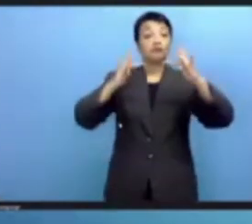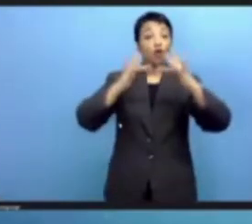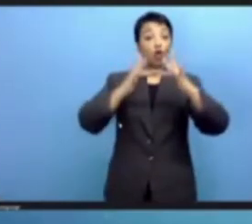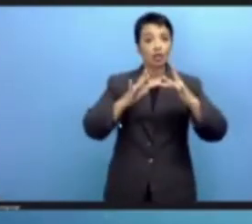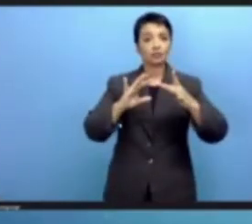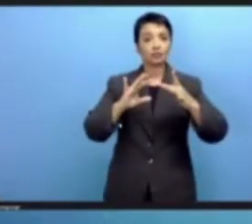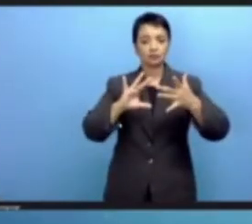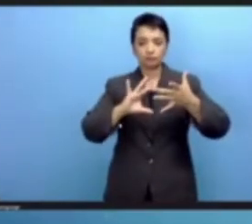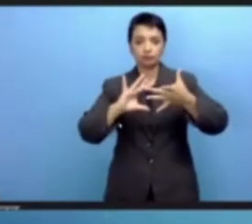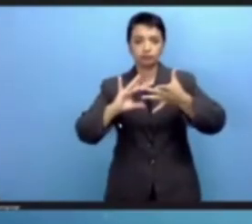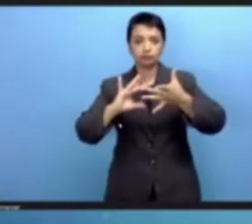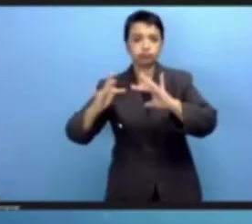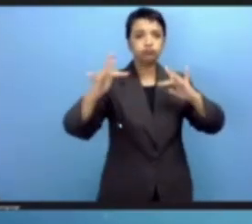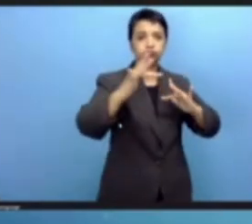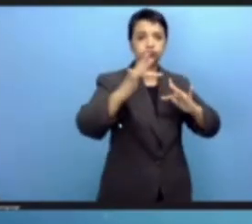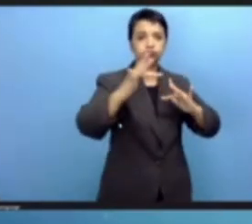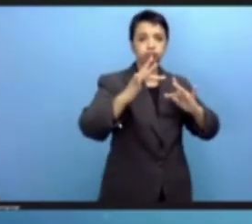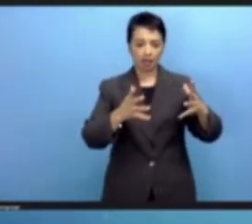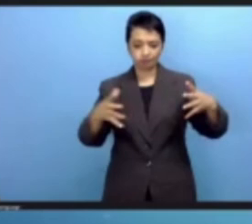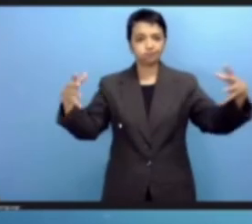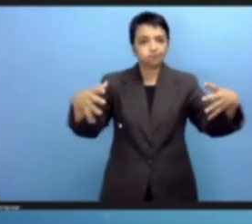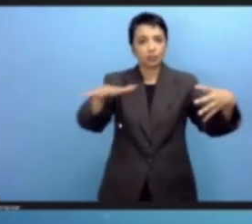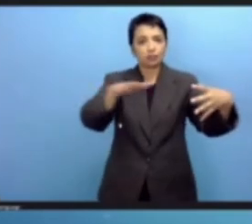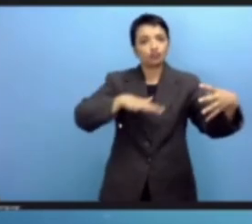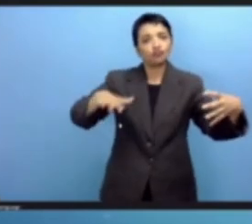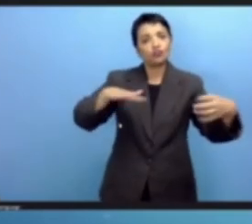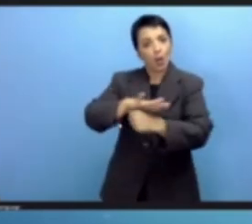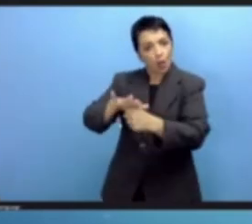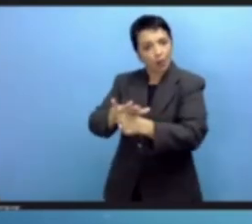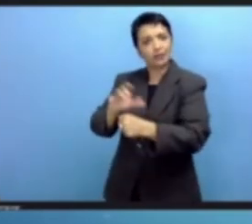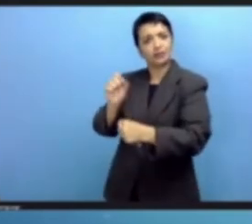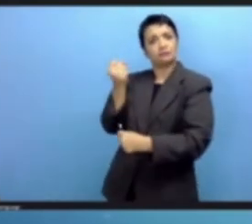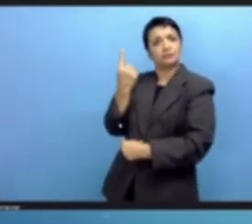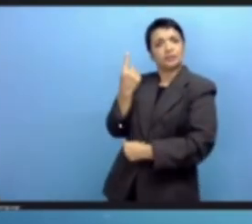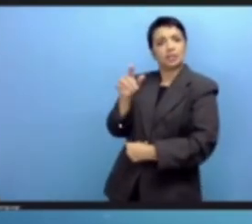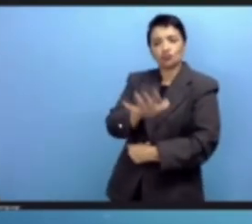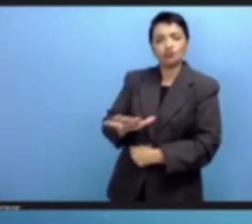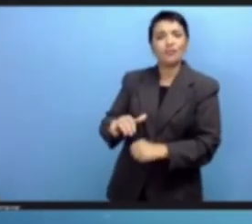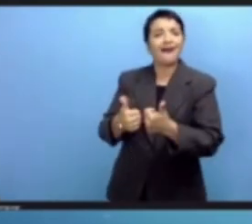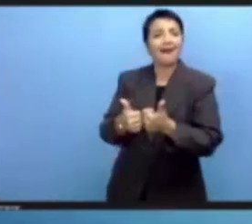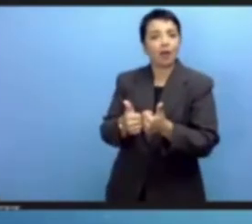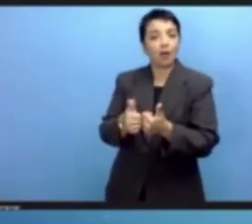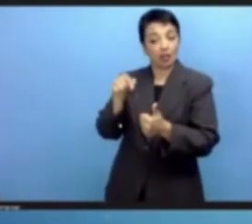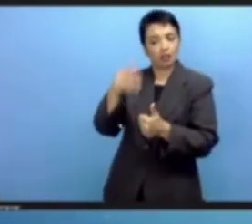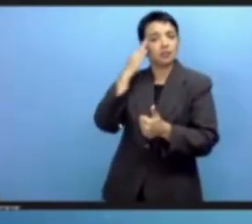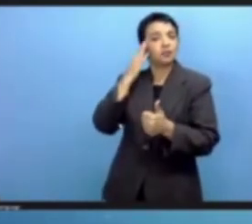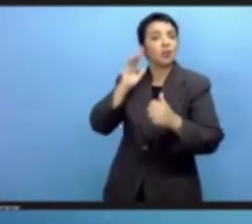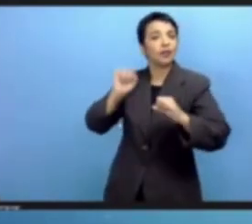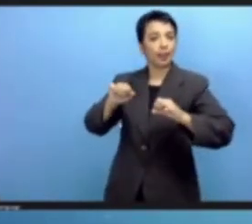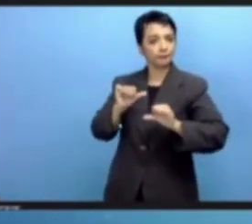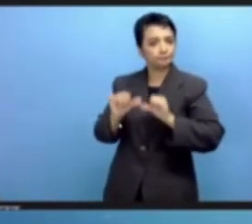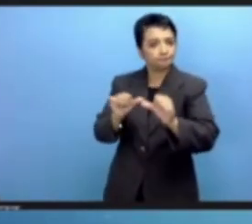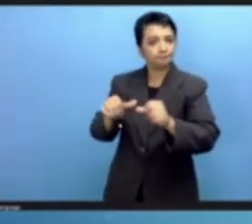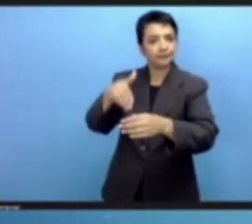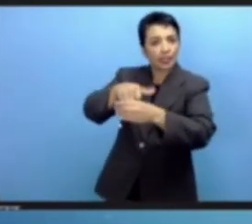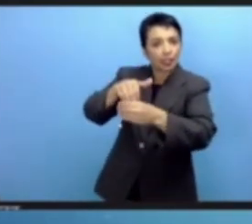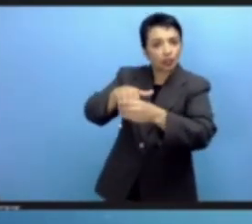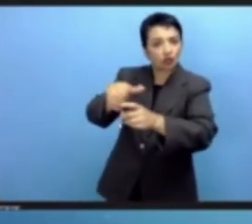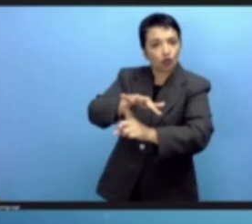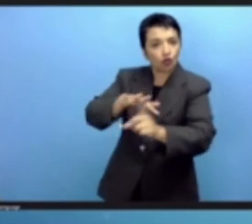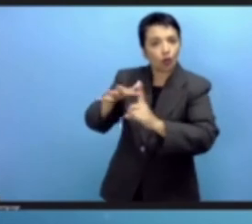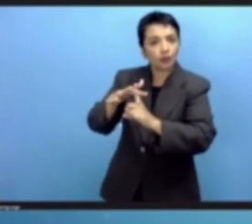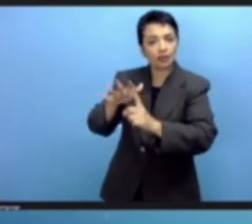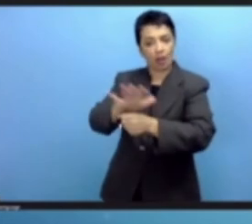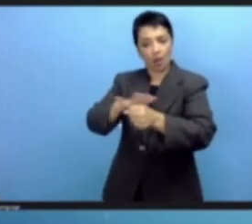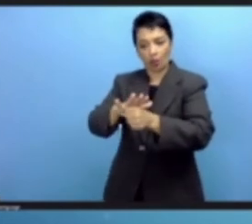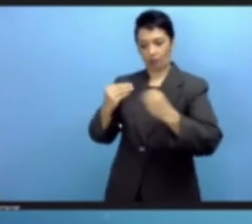driven, community-oriented solutions can help to drive appropriate content, local innovation and community ownership,